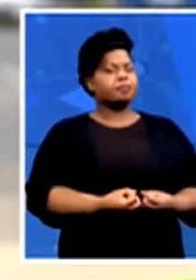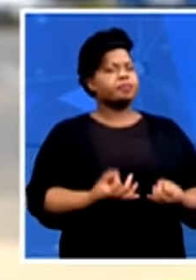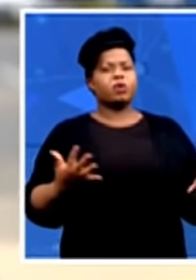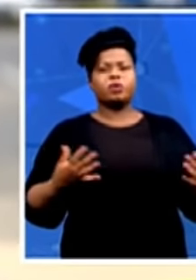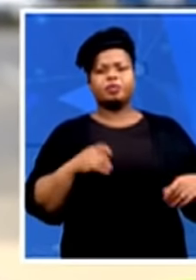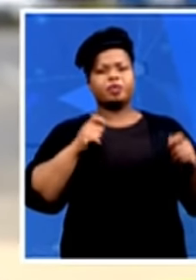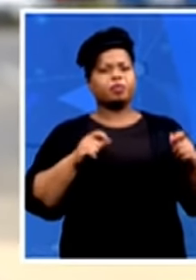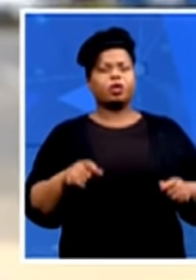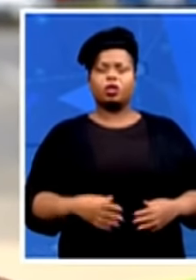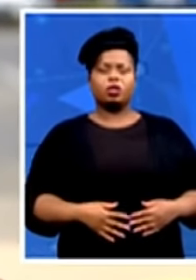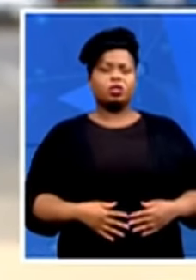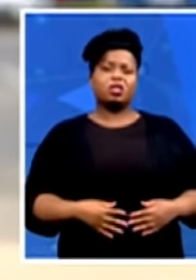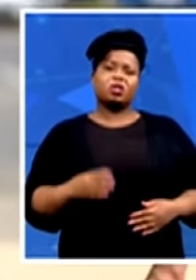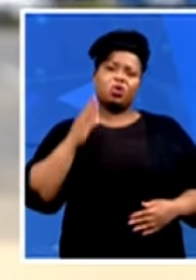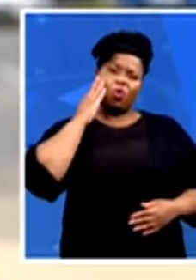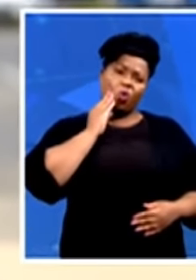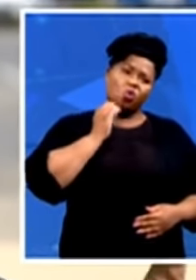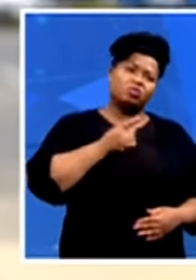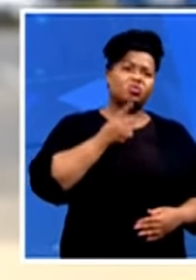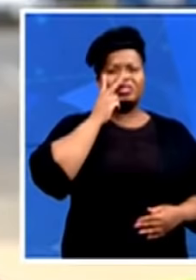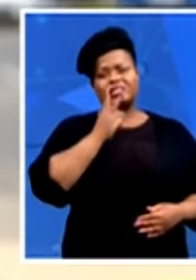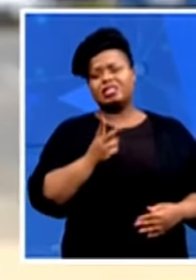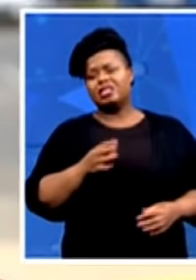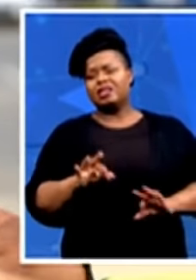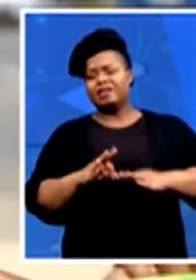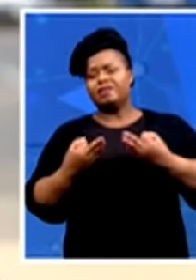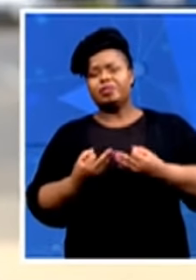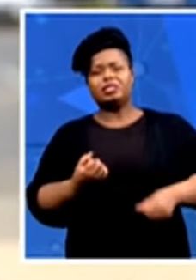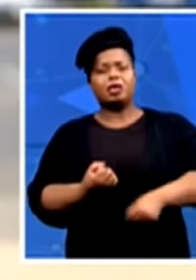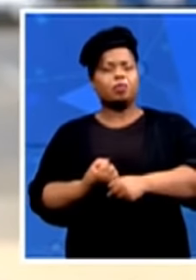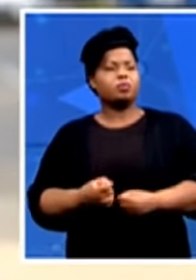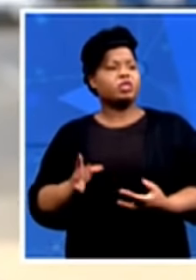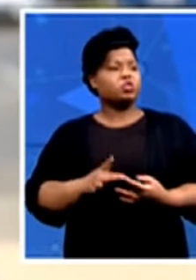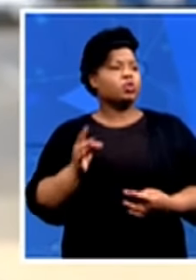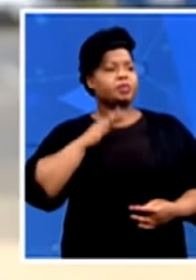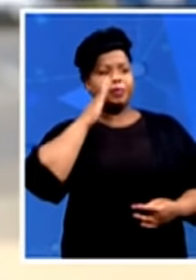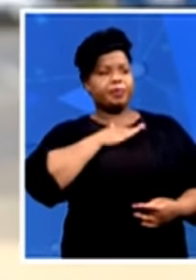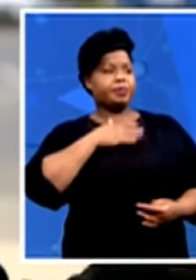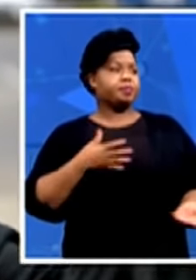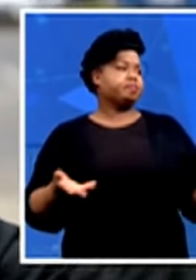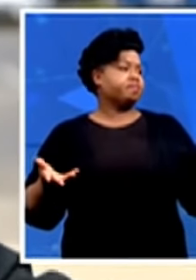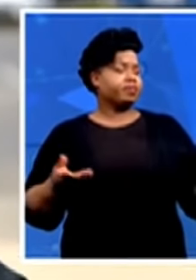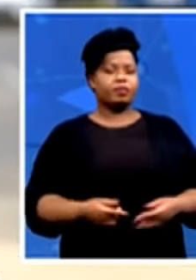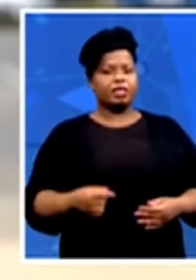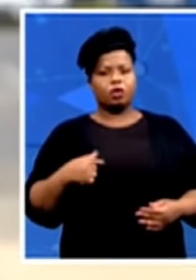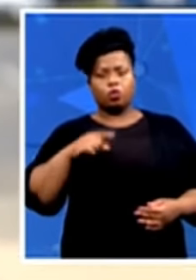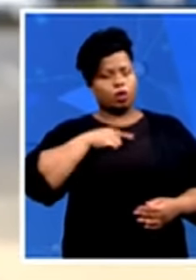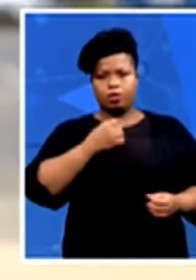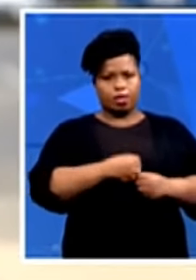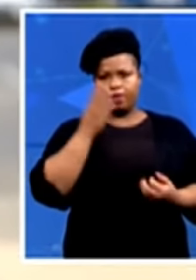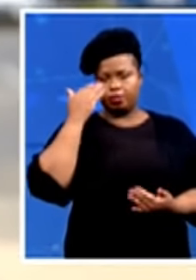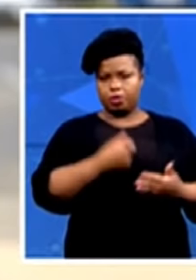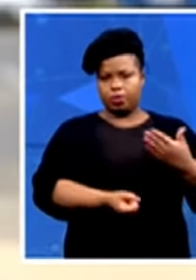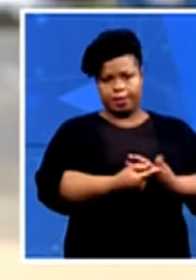responsibilities, but now they don't have a choice. They come here. We have our quota because nobody expected this to happen. We have people got jobs. We got